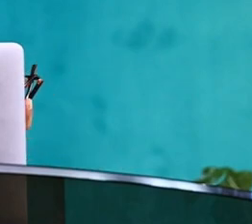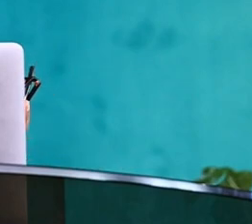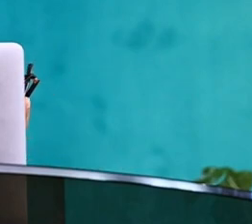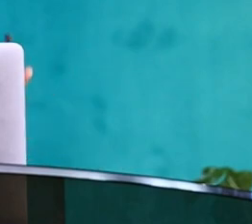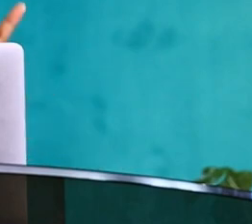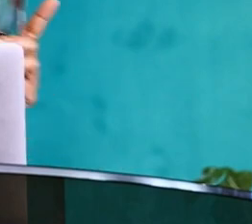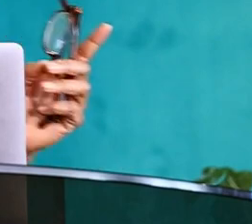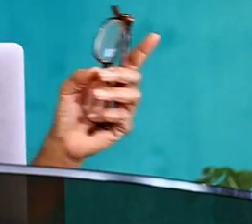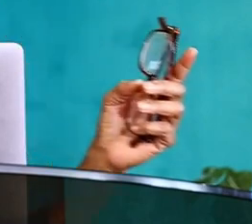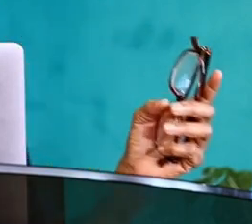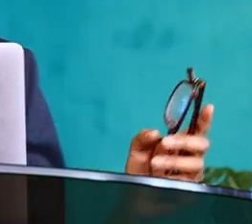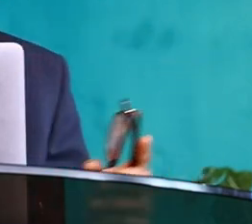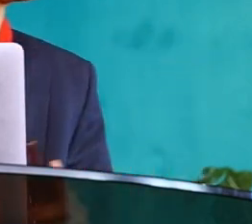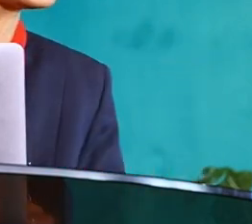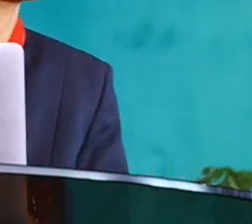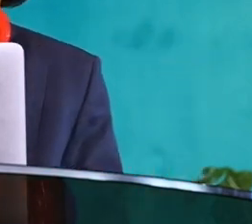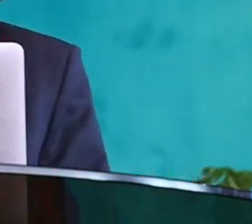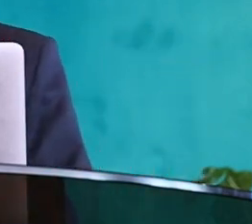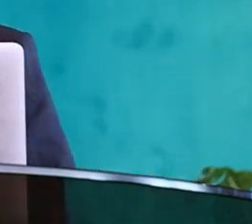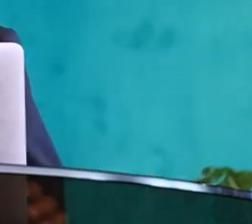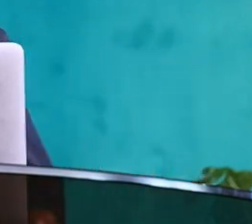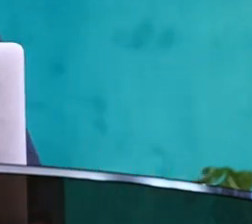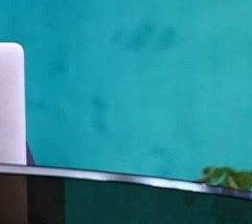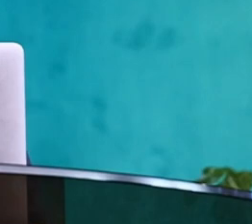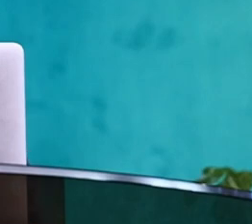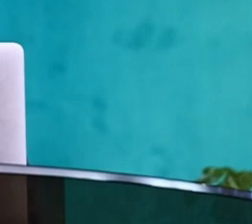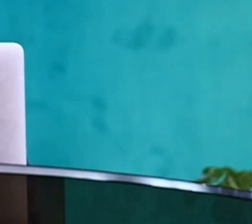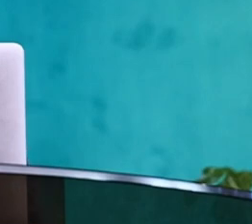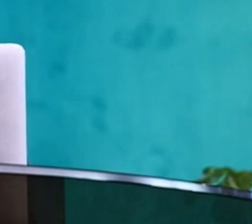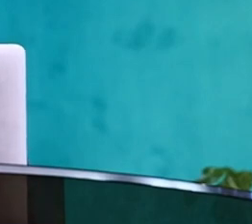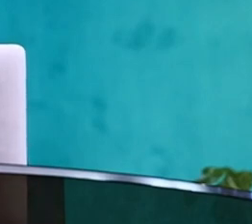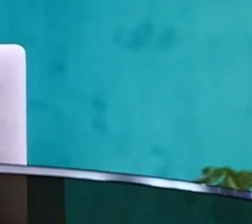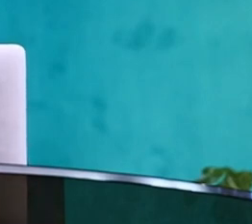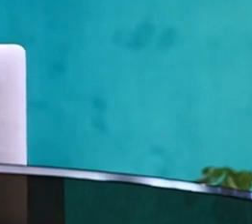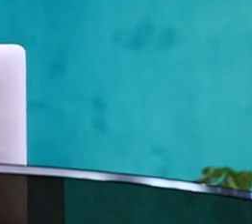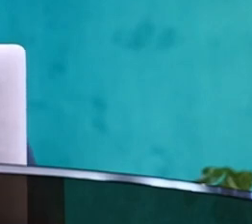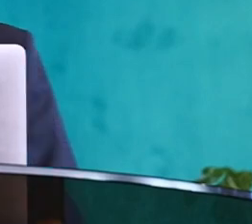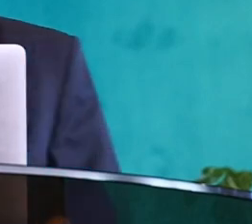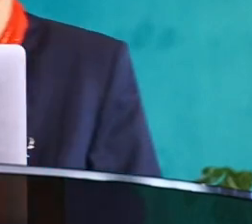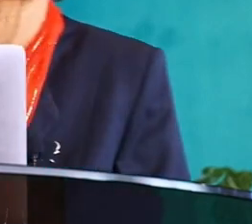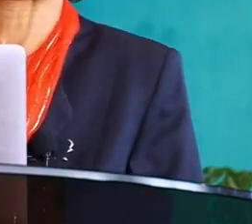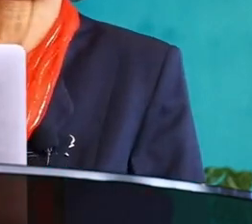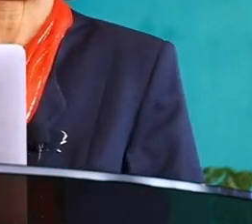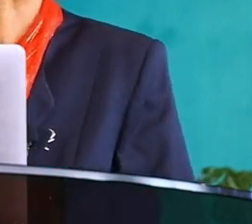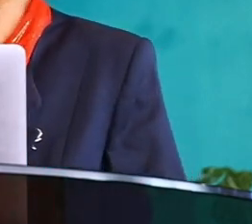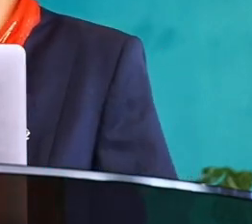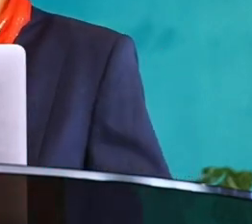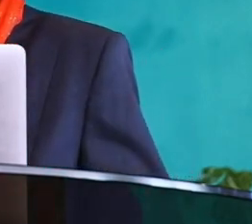will bring glory and honor to our Lord allow me to bring greetings to you